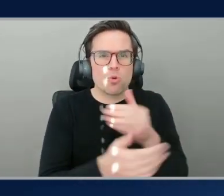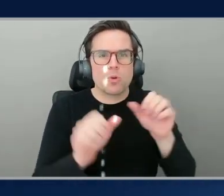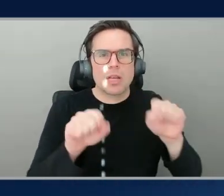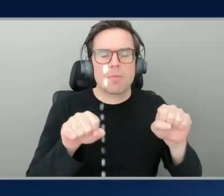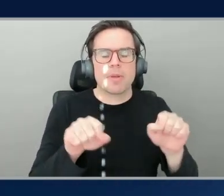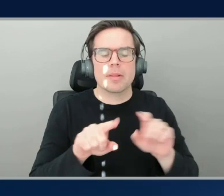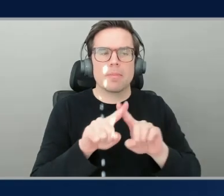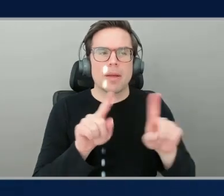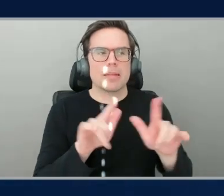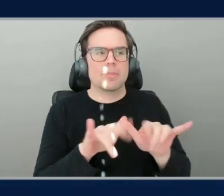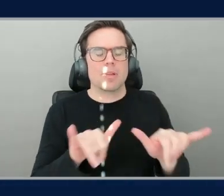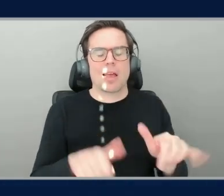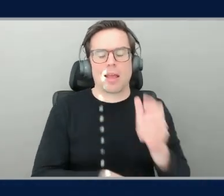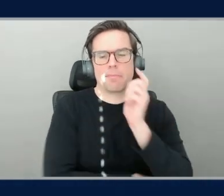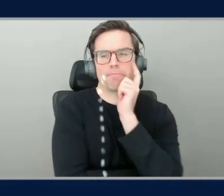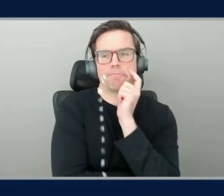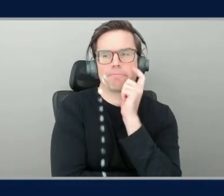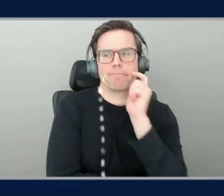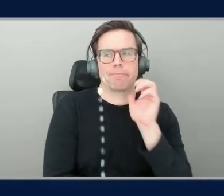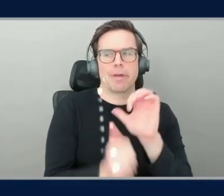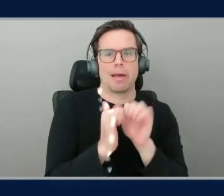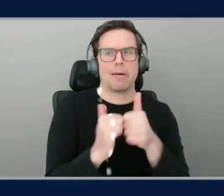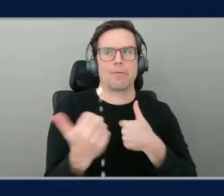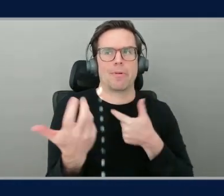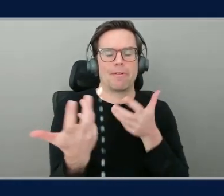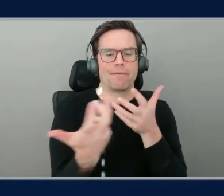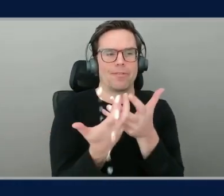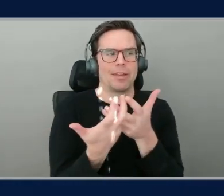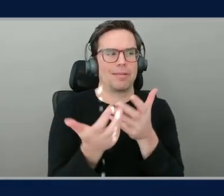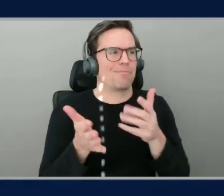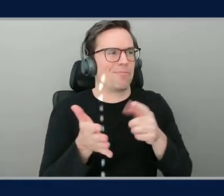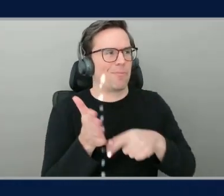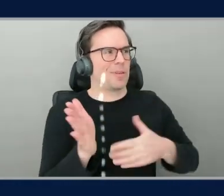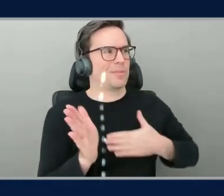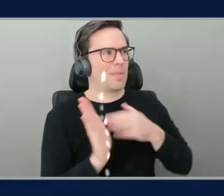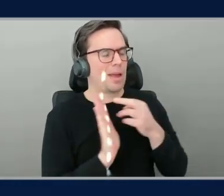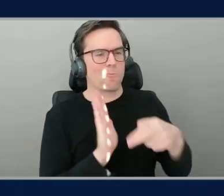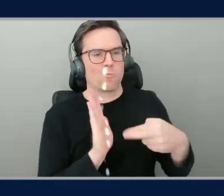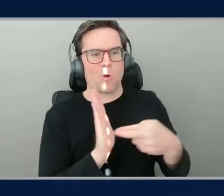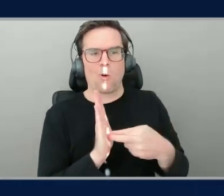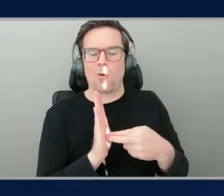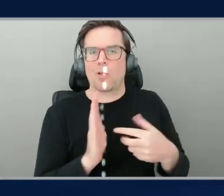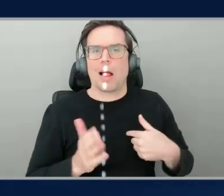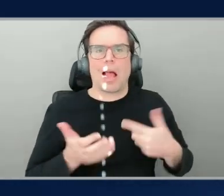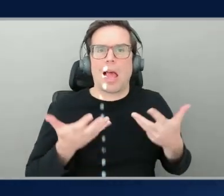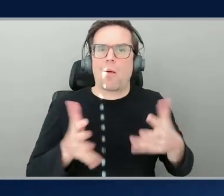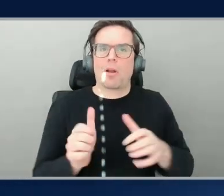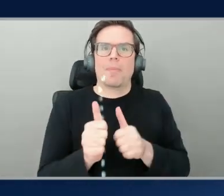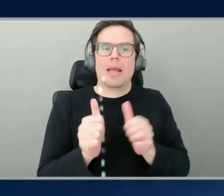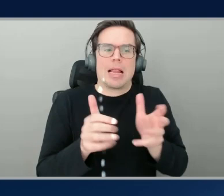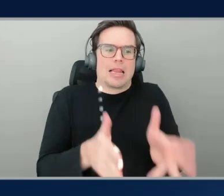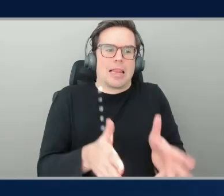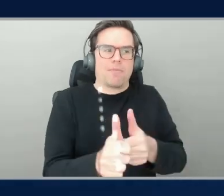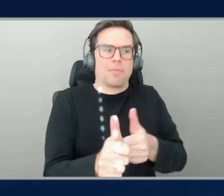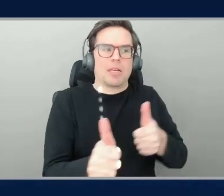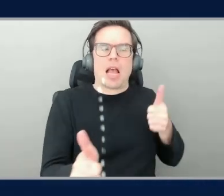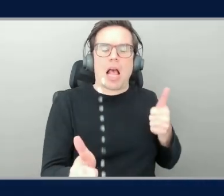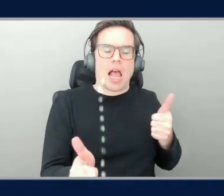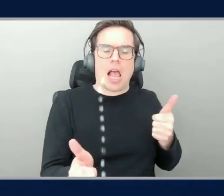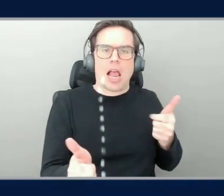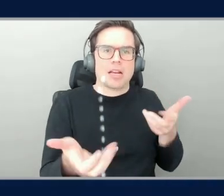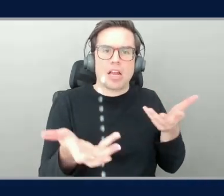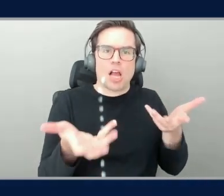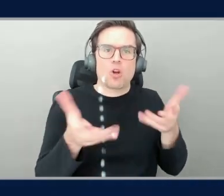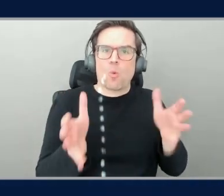where do I fit in? What's my role in this? They're saying, I don't want to be left behind. I don't want to just be kind of like a dinosaur fossil at some point,